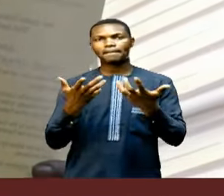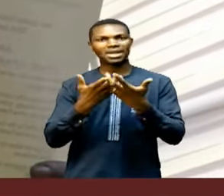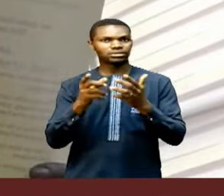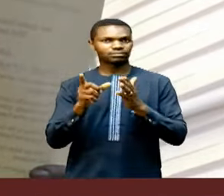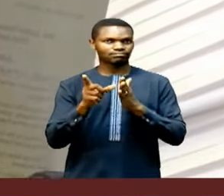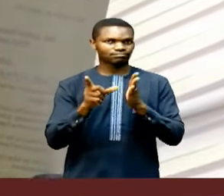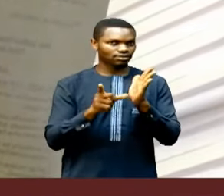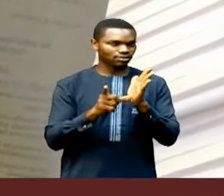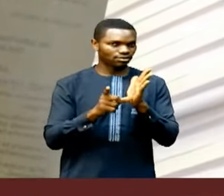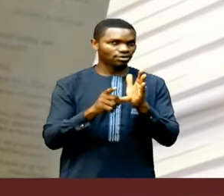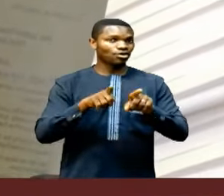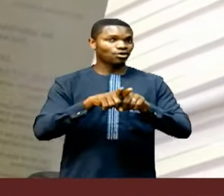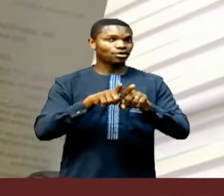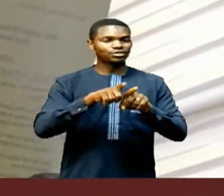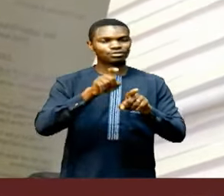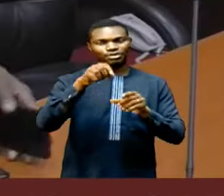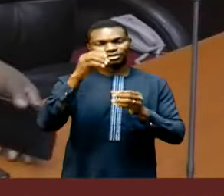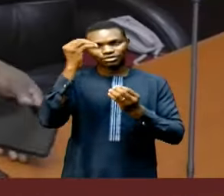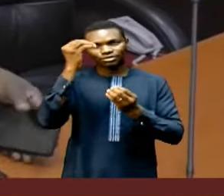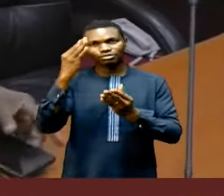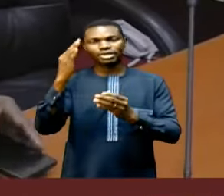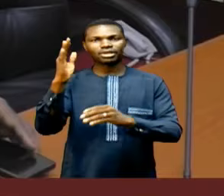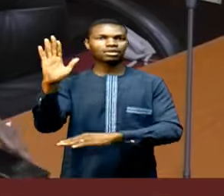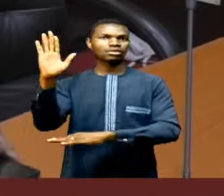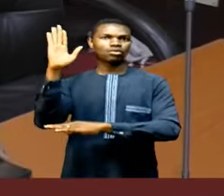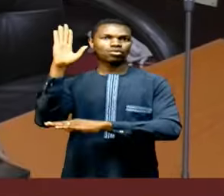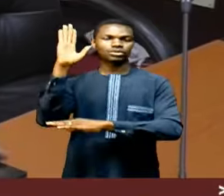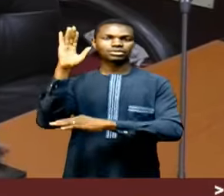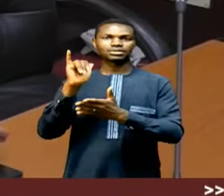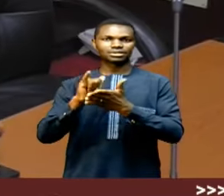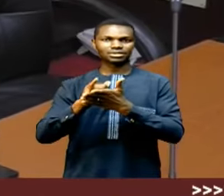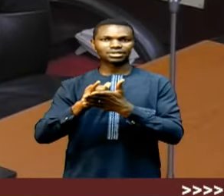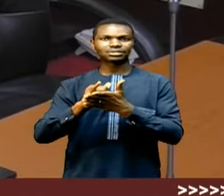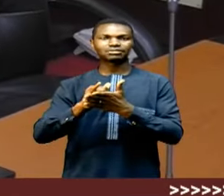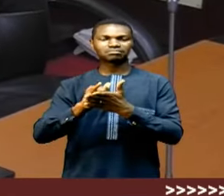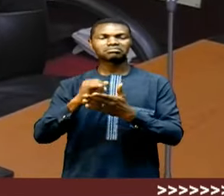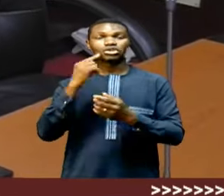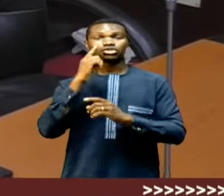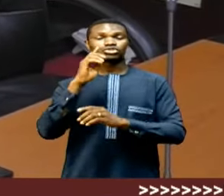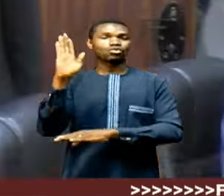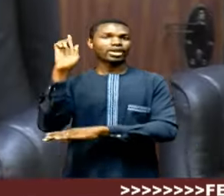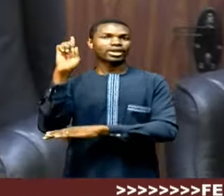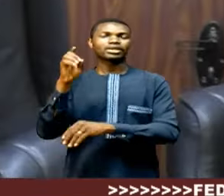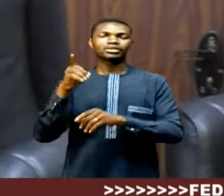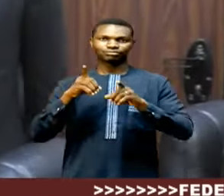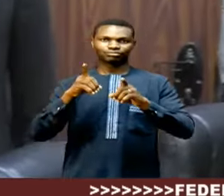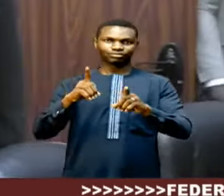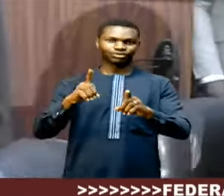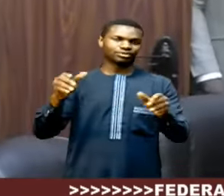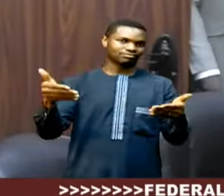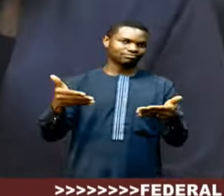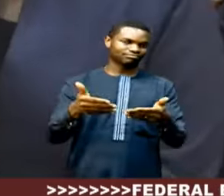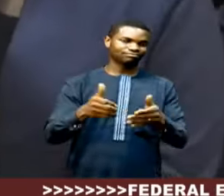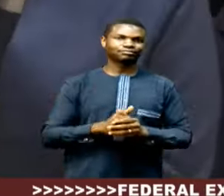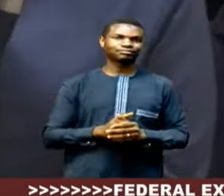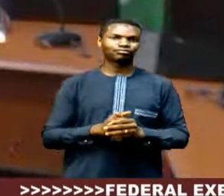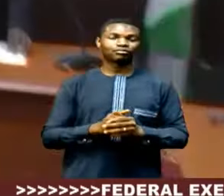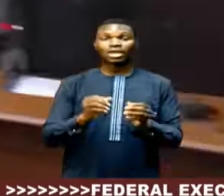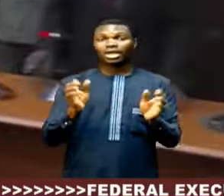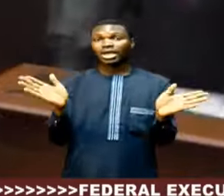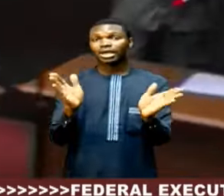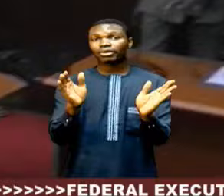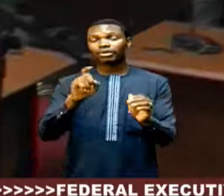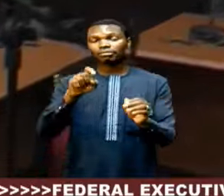and upholding the solemn oath administered on them. He urged Justice Mohamed Ramat to remain vigilant